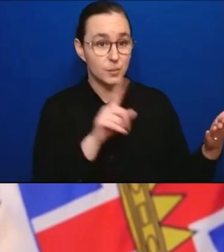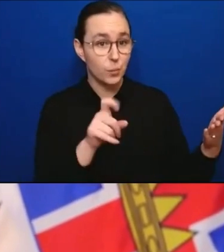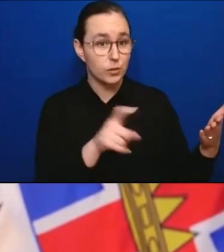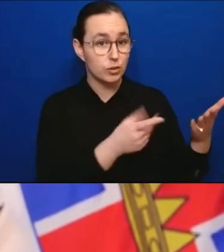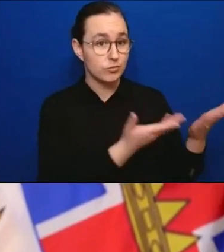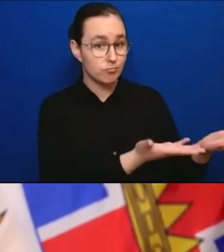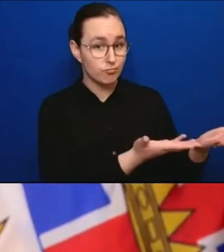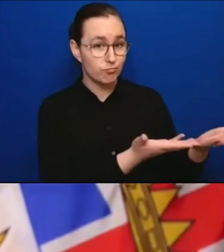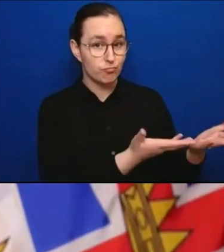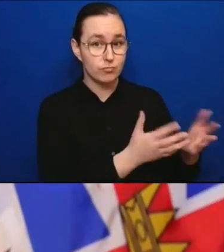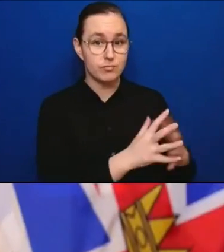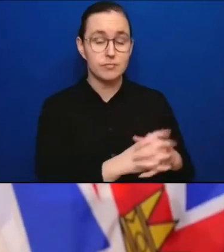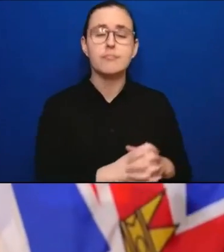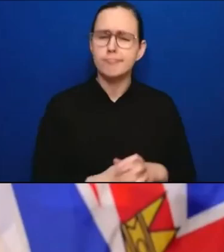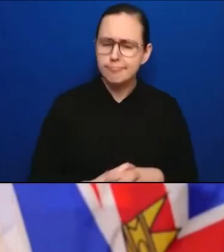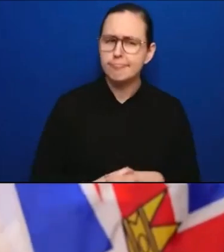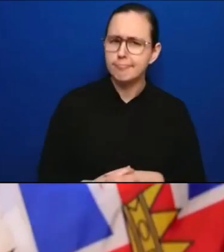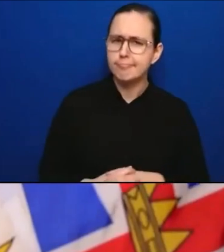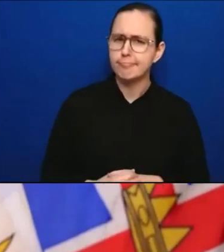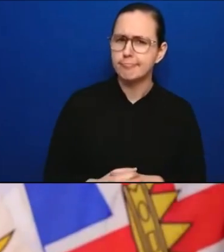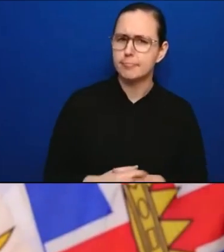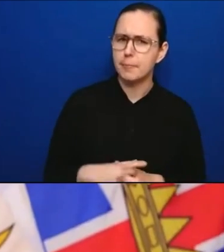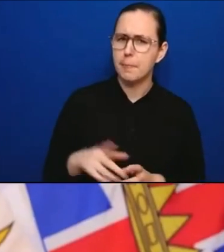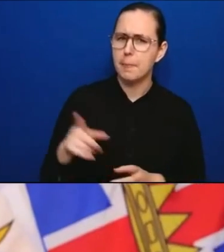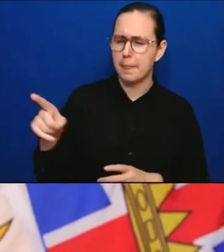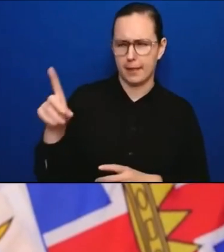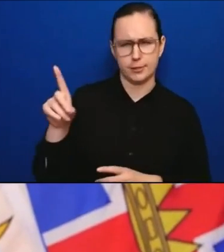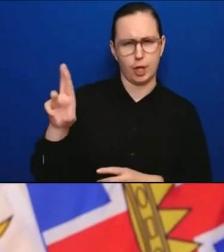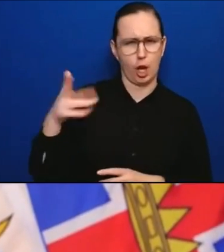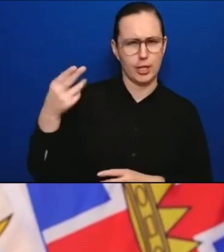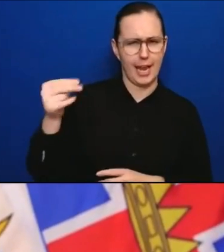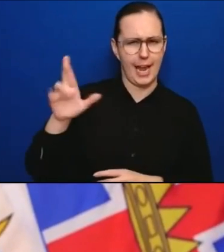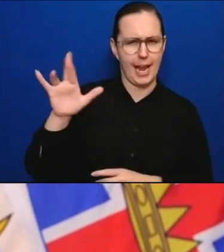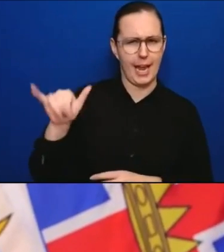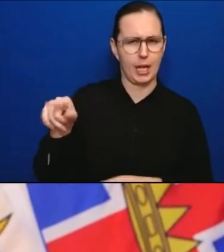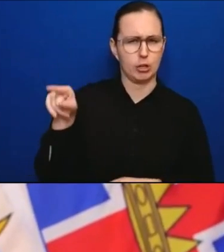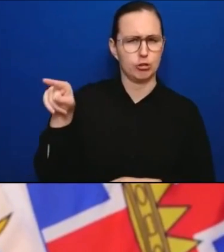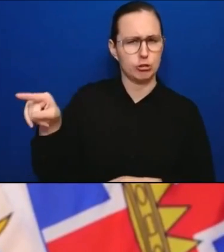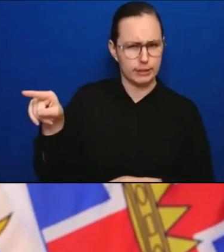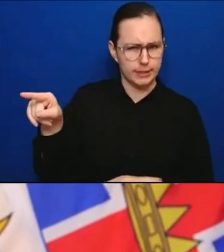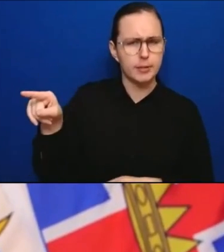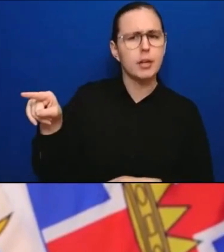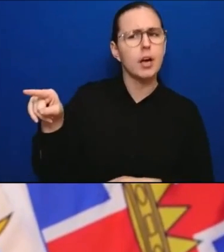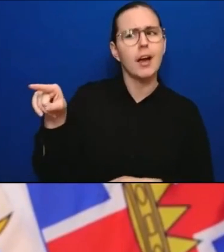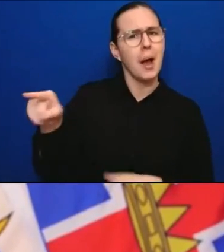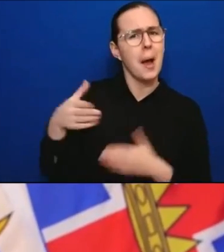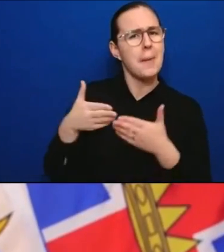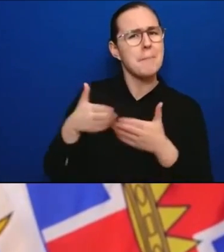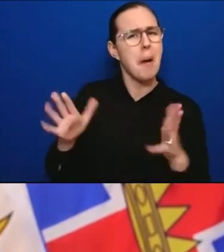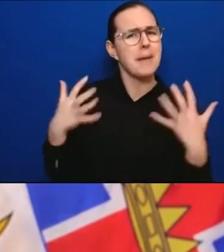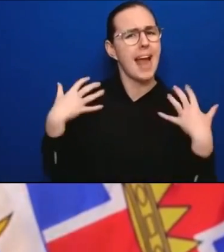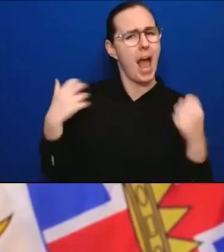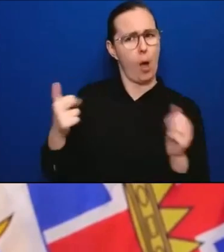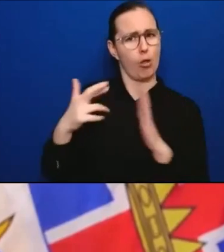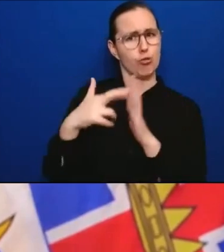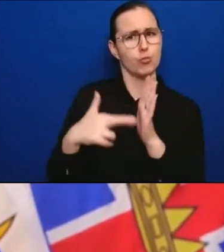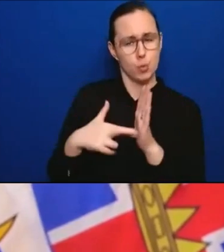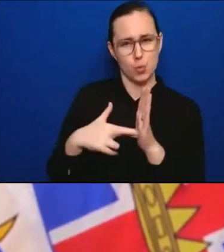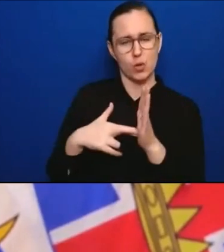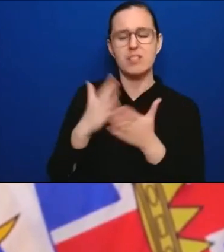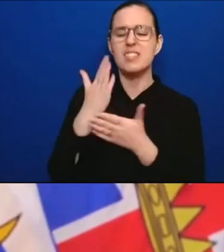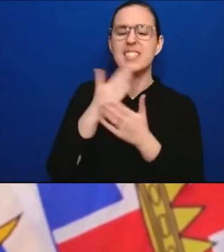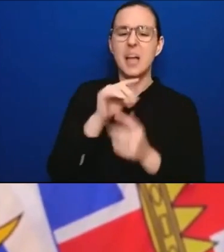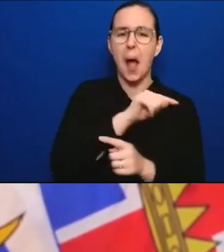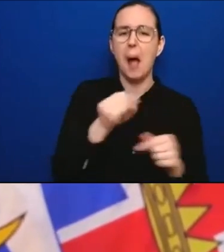Hi there. Dr. Henry, I heard you talk there about some public health measures that will continue for years ahead.